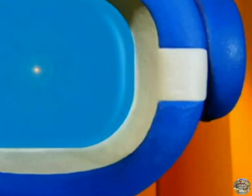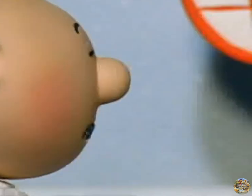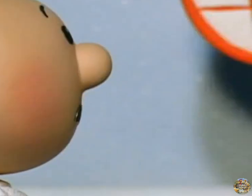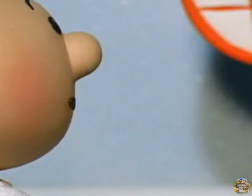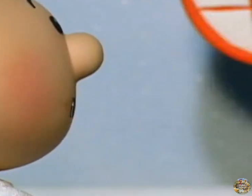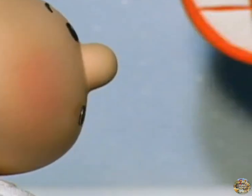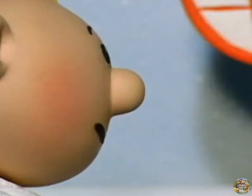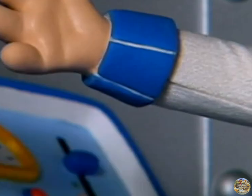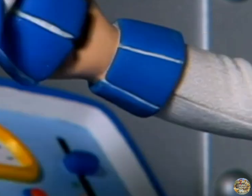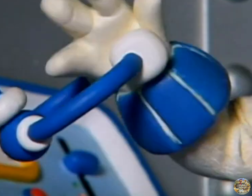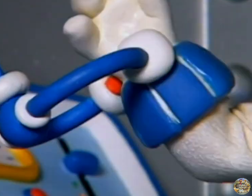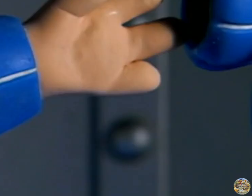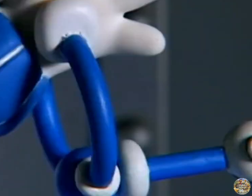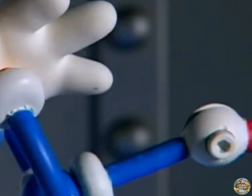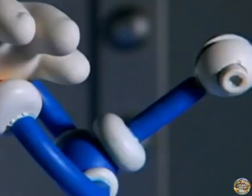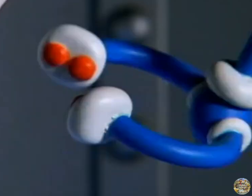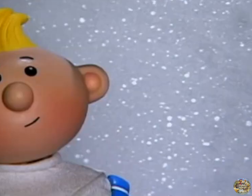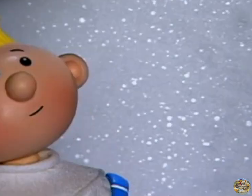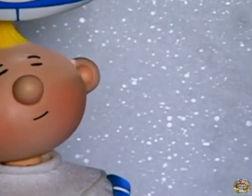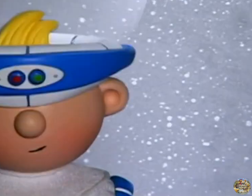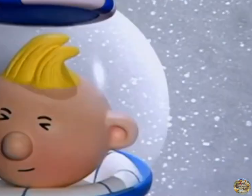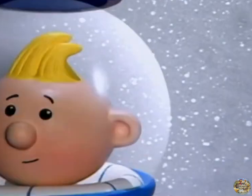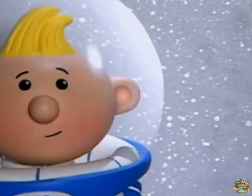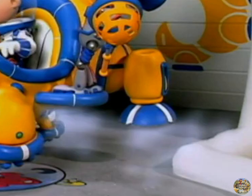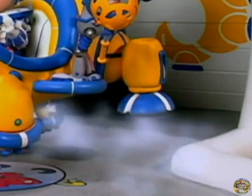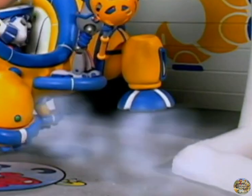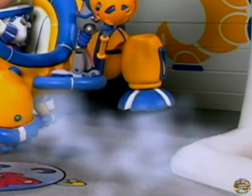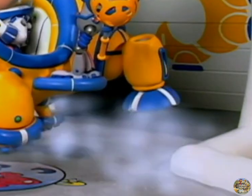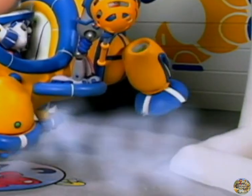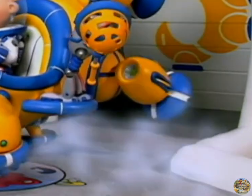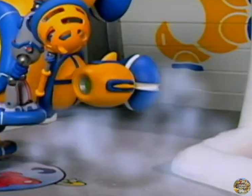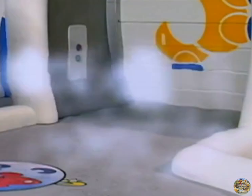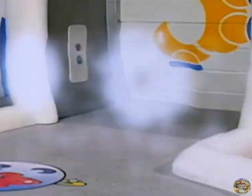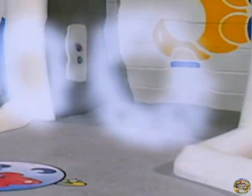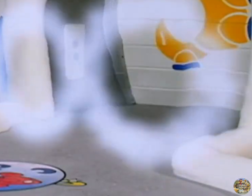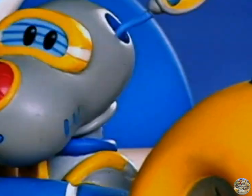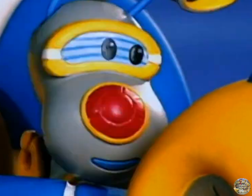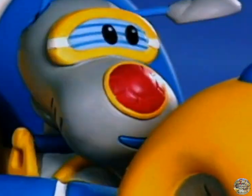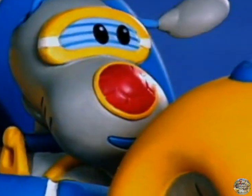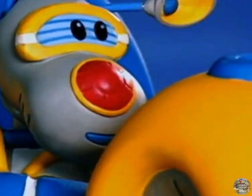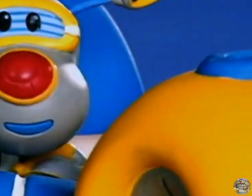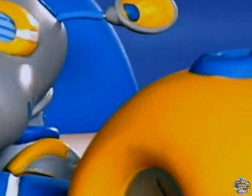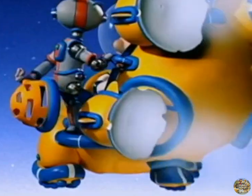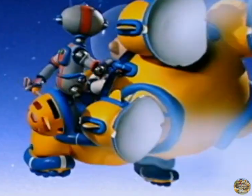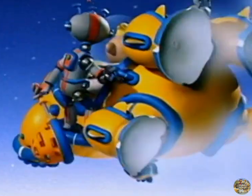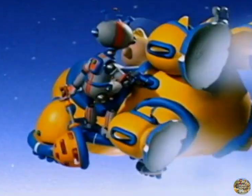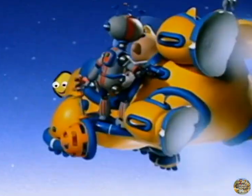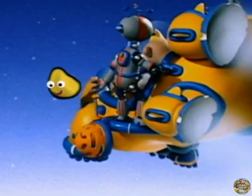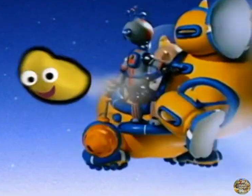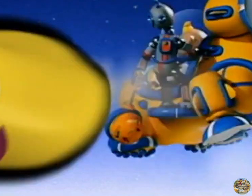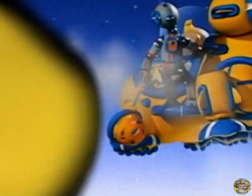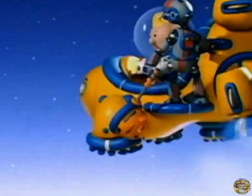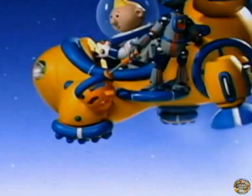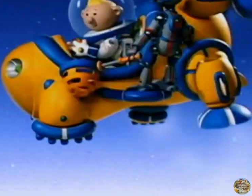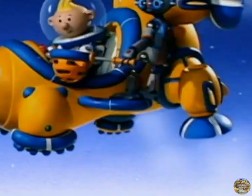Jumping Jupiter, it's time to blast off for some brand new adventures with Lunar Jim We'll be there in no time Because you